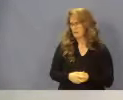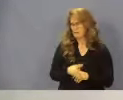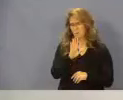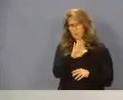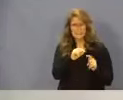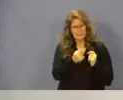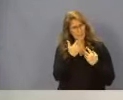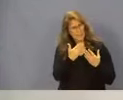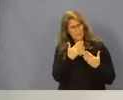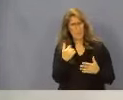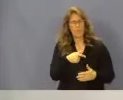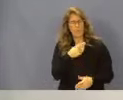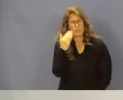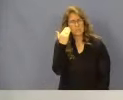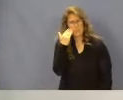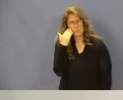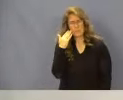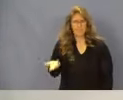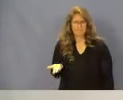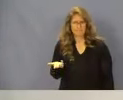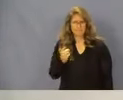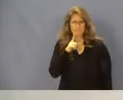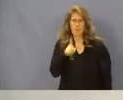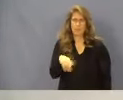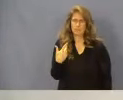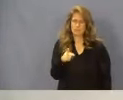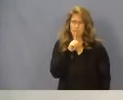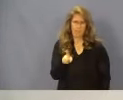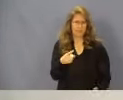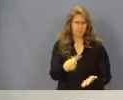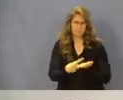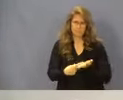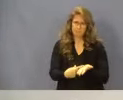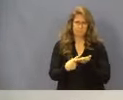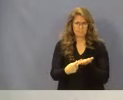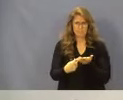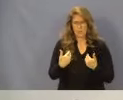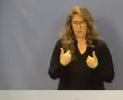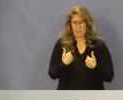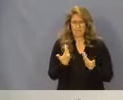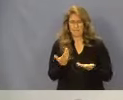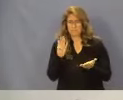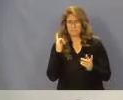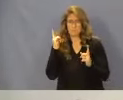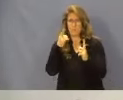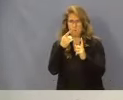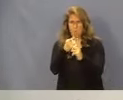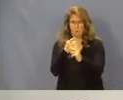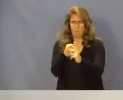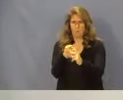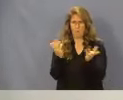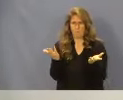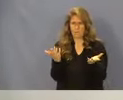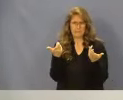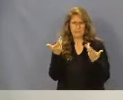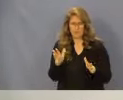whole team. So we knew obviously this was a debated issue, and so we had an internal goal of, you know, no reason